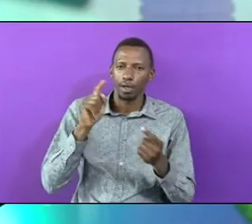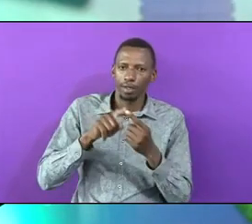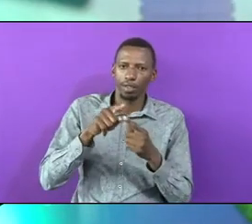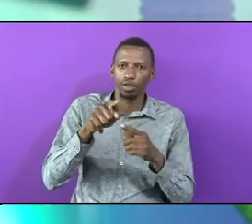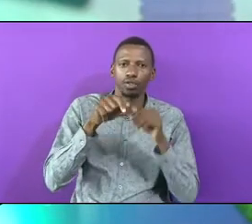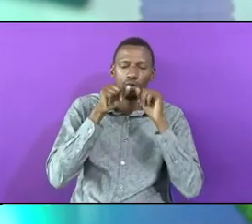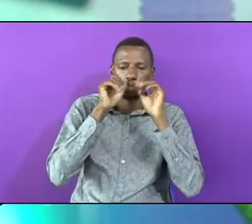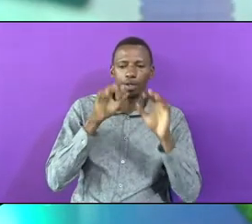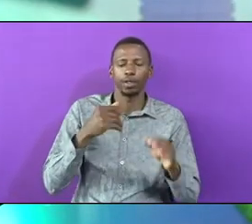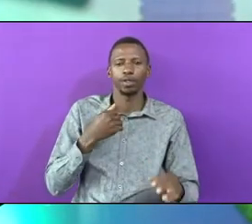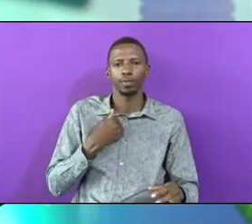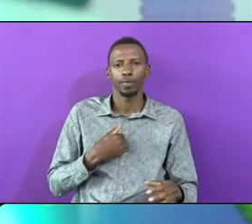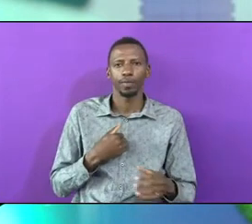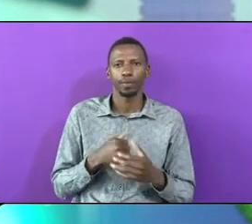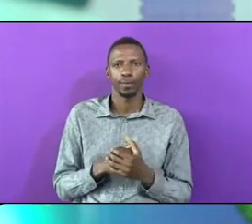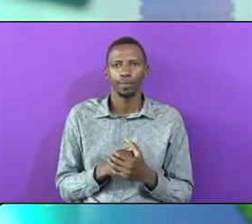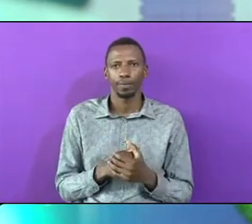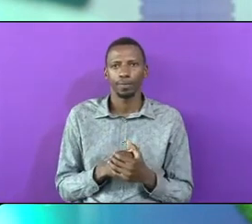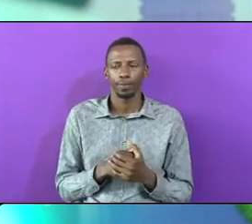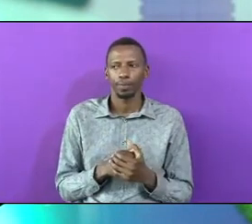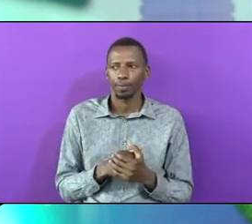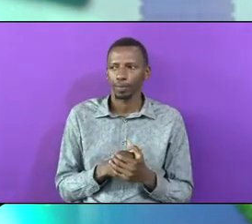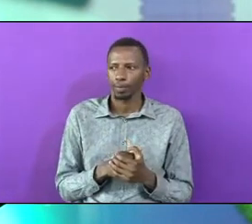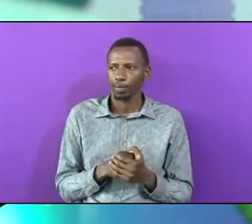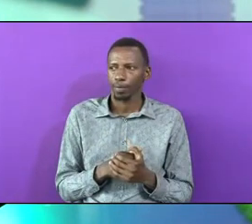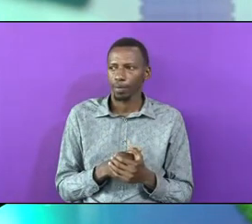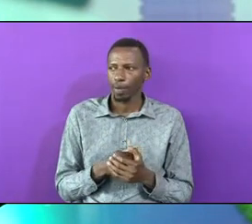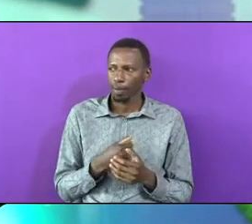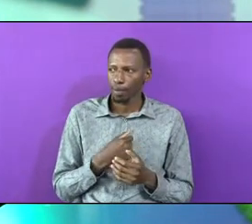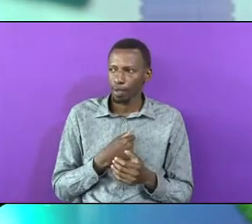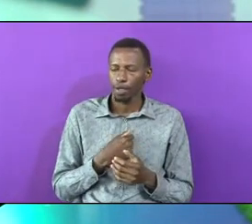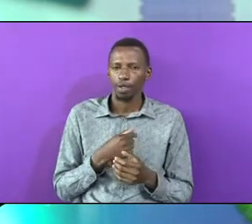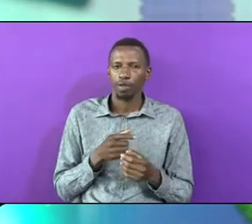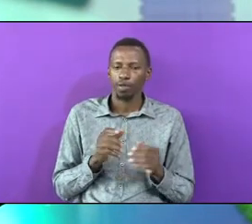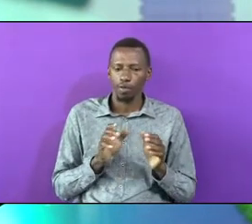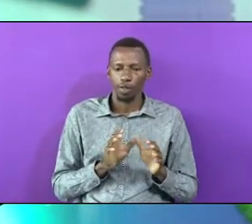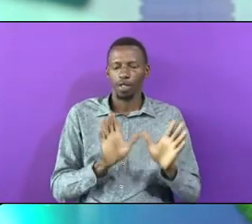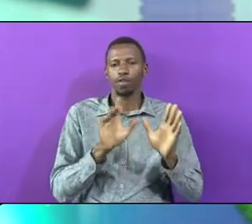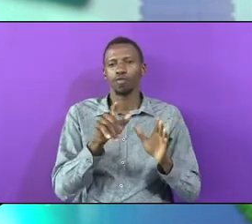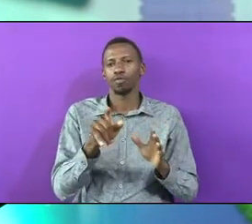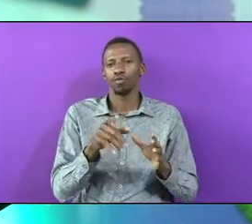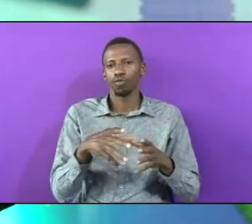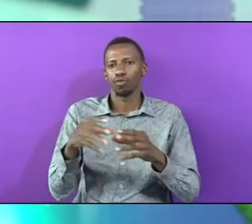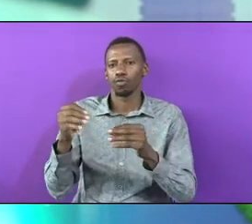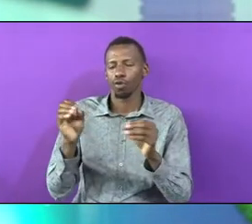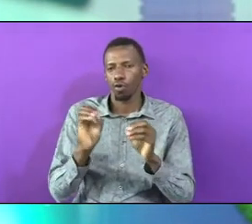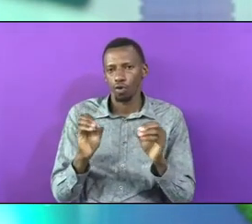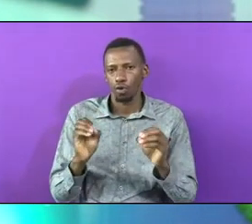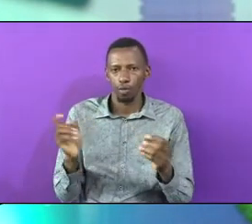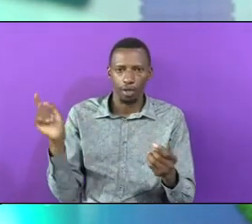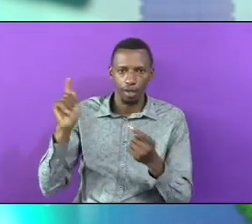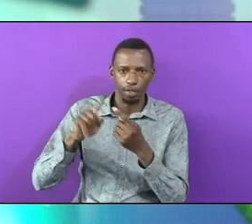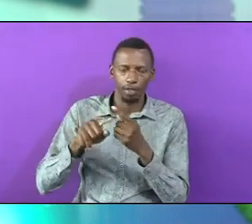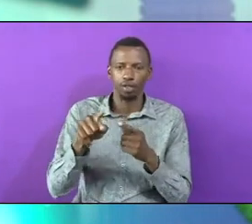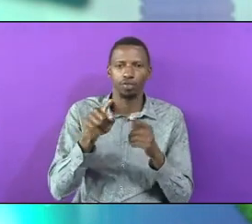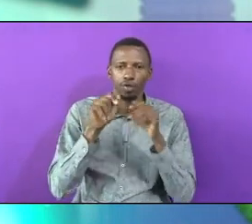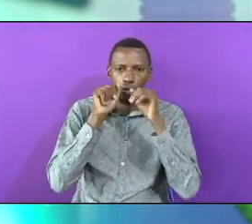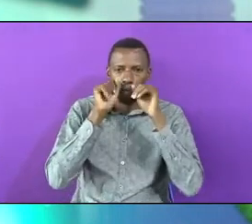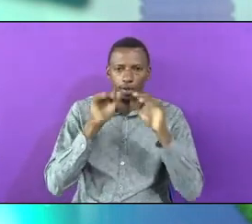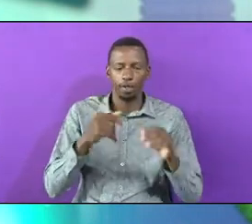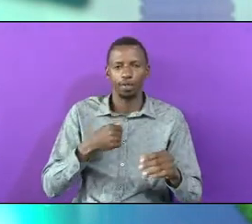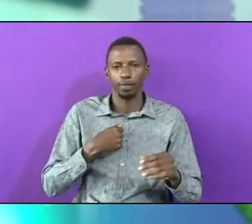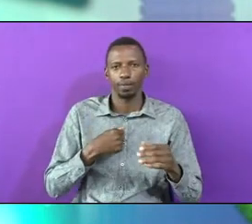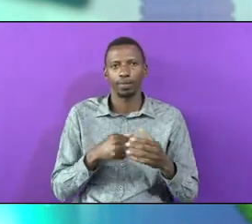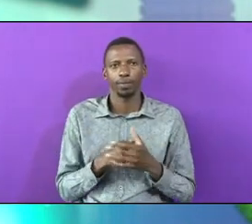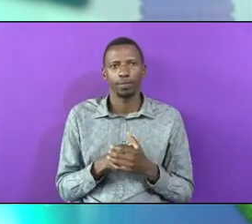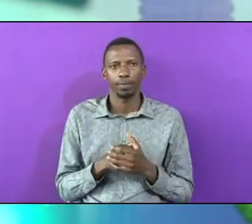Unless You Bless Me I Will Not Let You Go Unless You Do What You